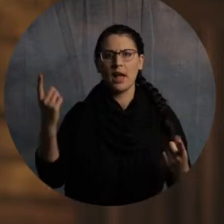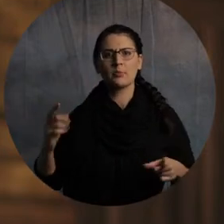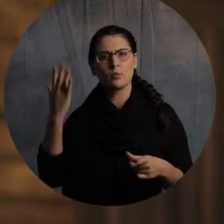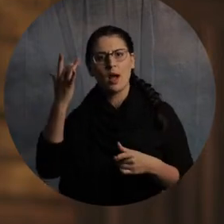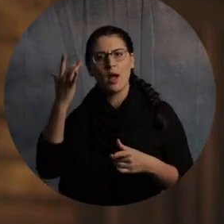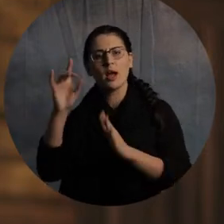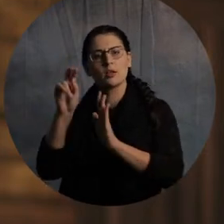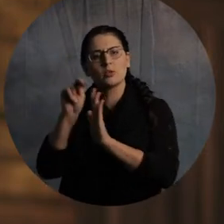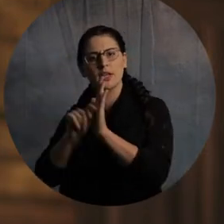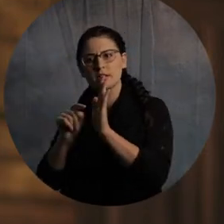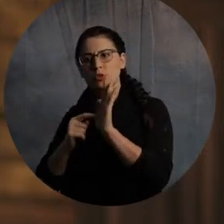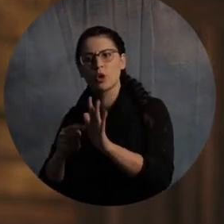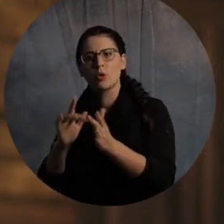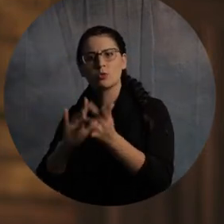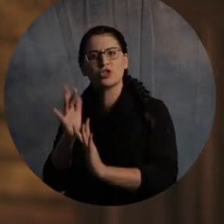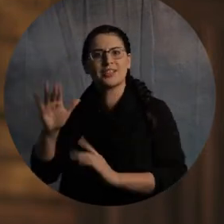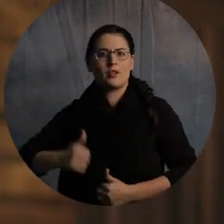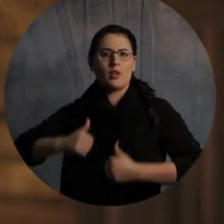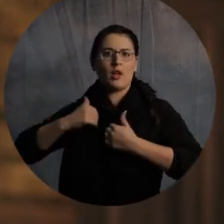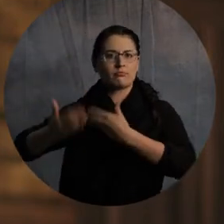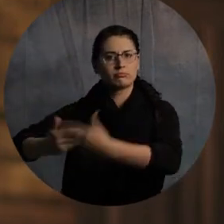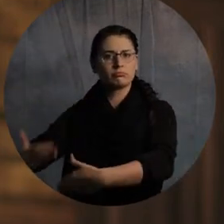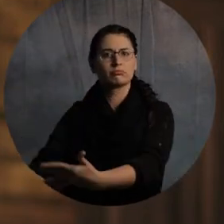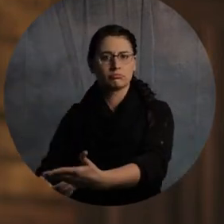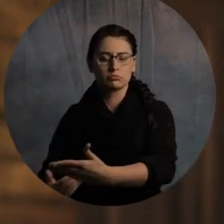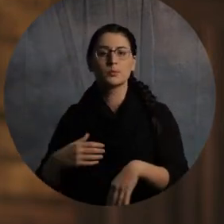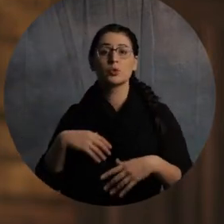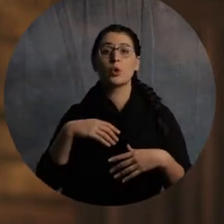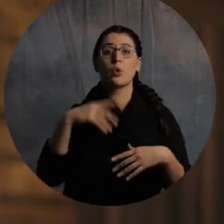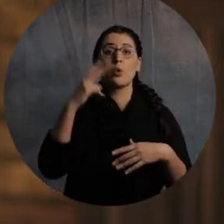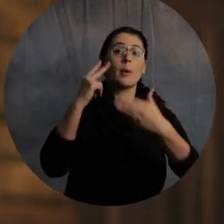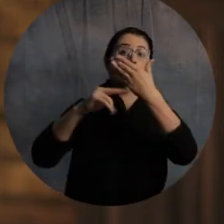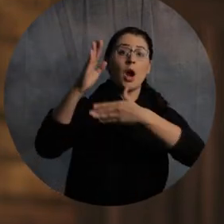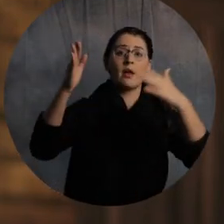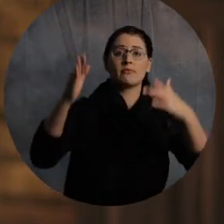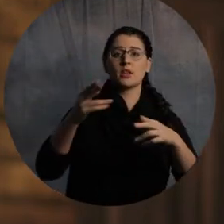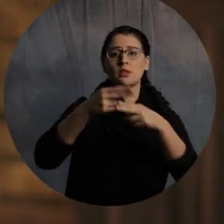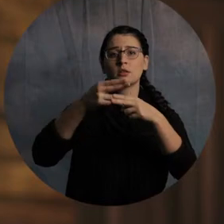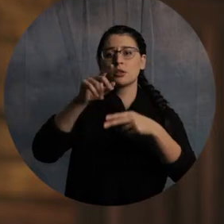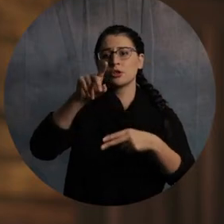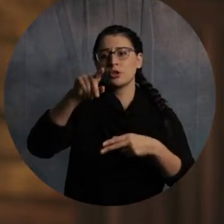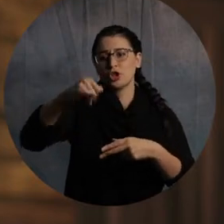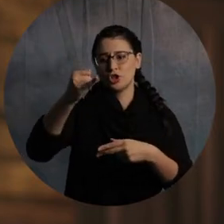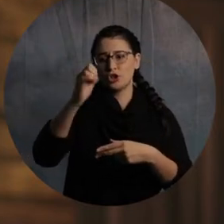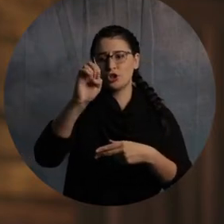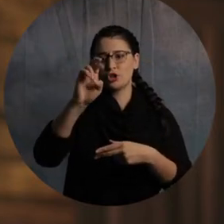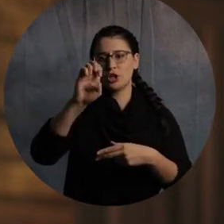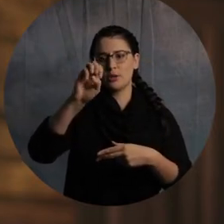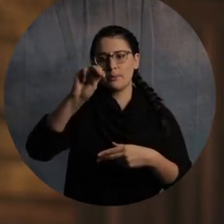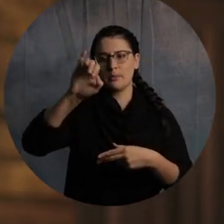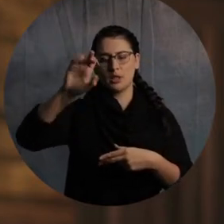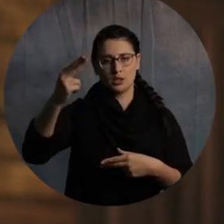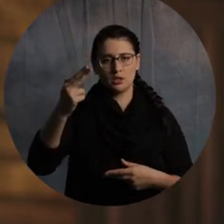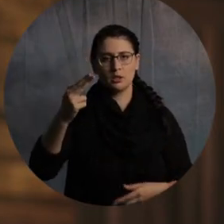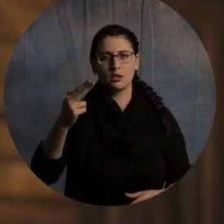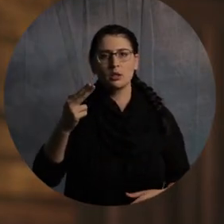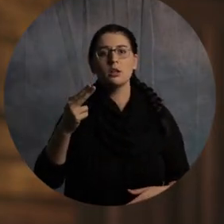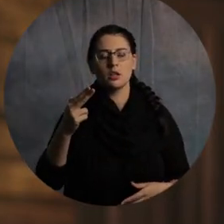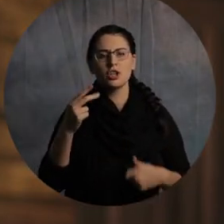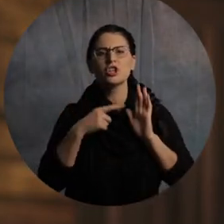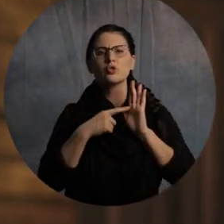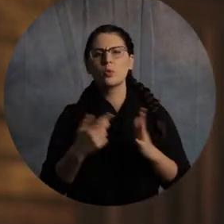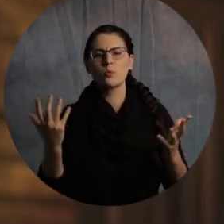lie. right? So, the prophet Jeremiah is pointing to a day when this husband-wife